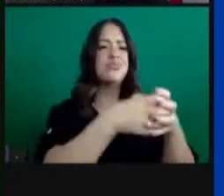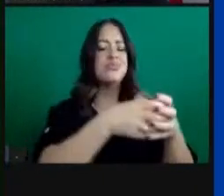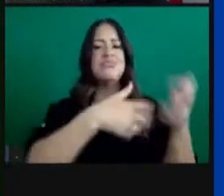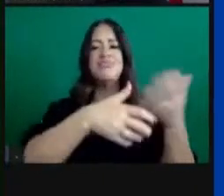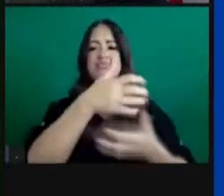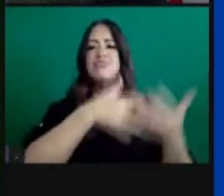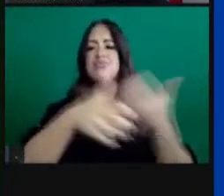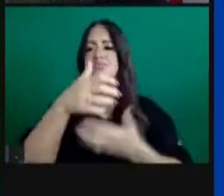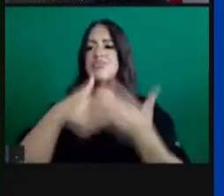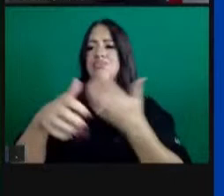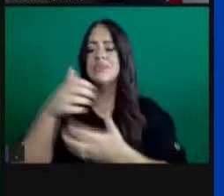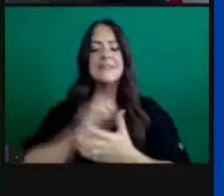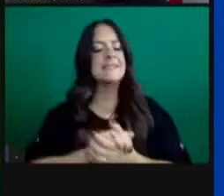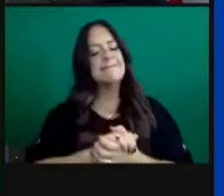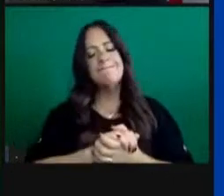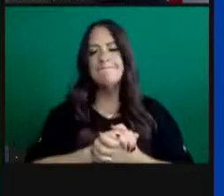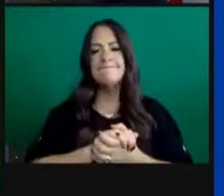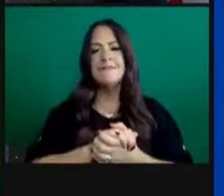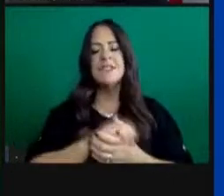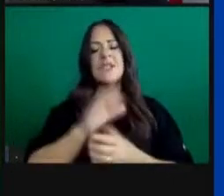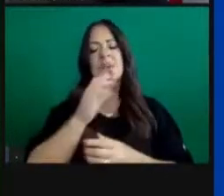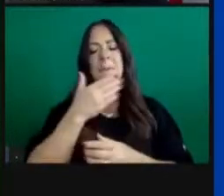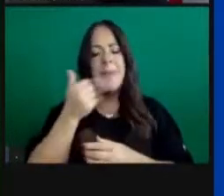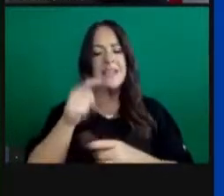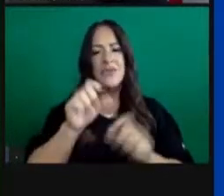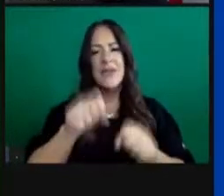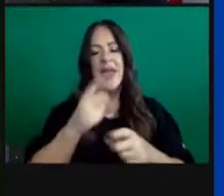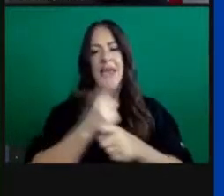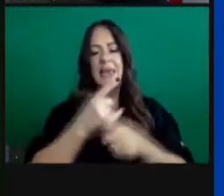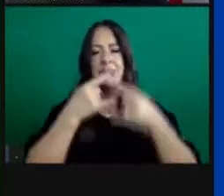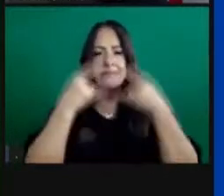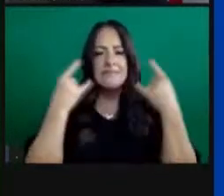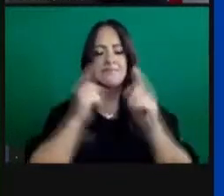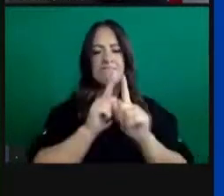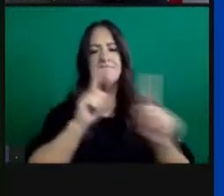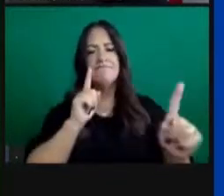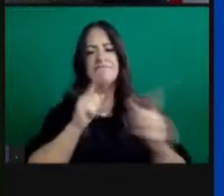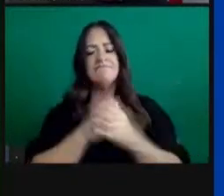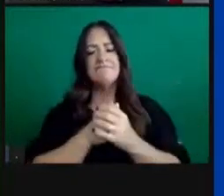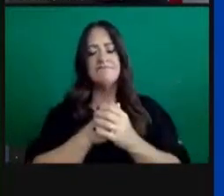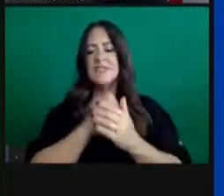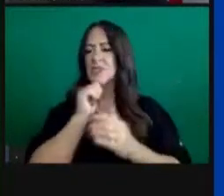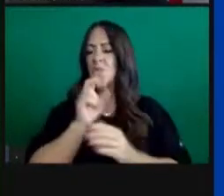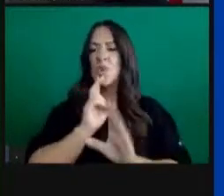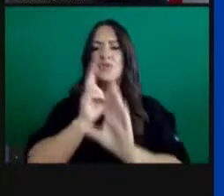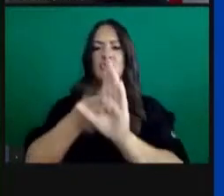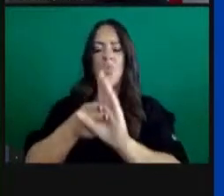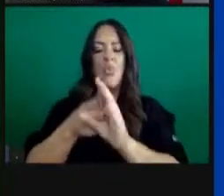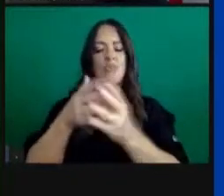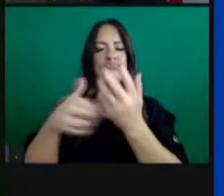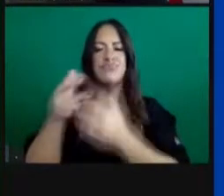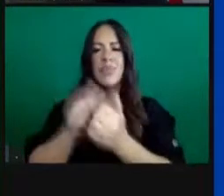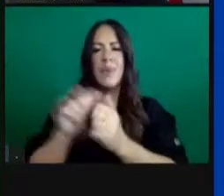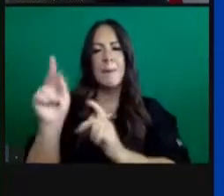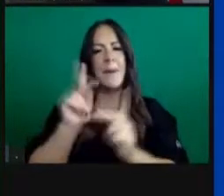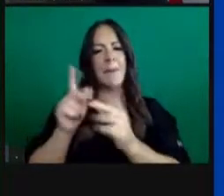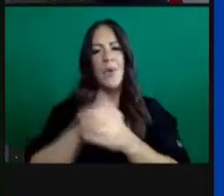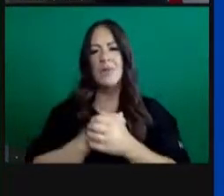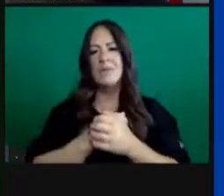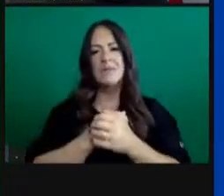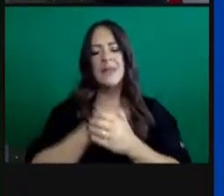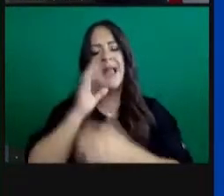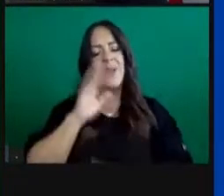we do as much as we can to keep our mask on. Those simple tools, I know we've talked about it for so long. Many of you are tired,